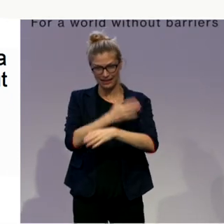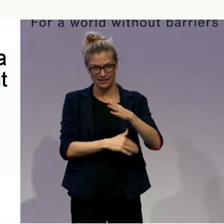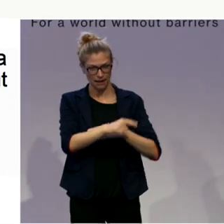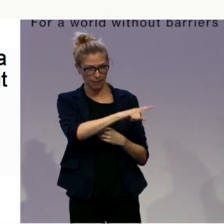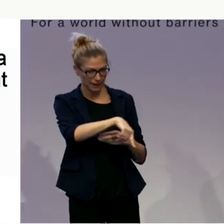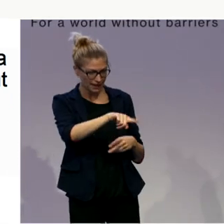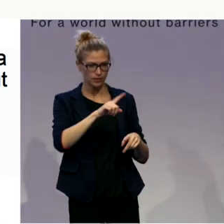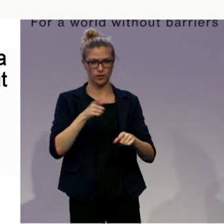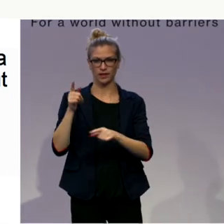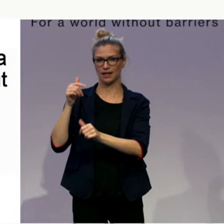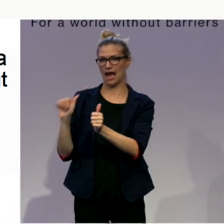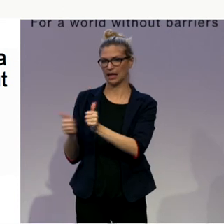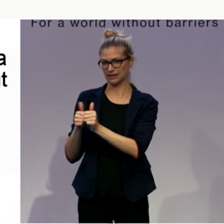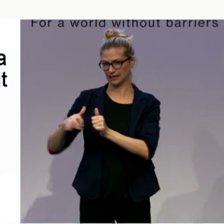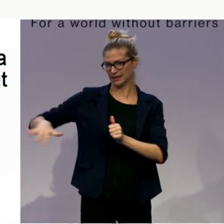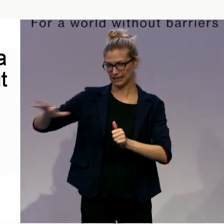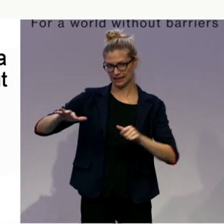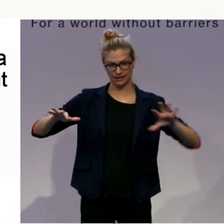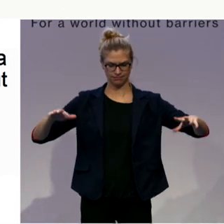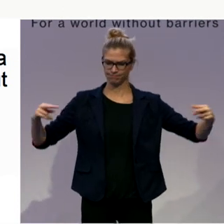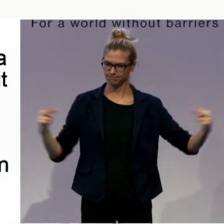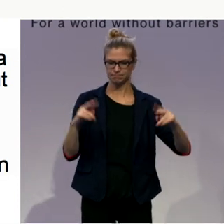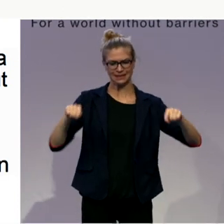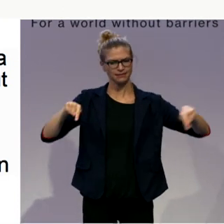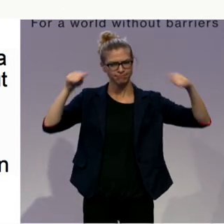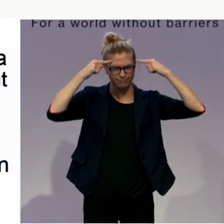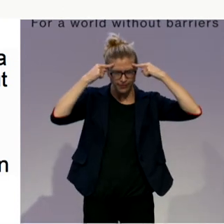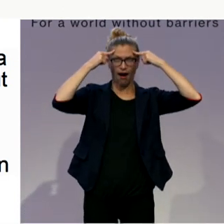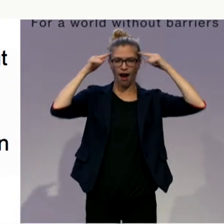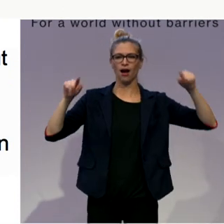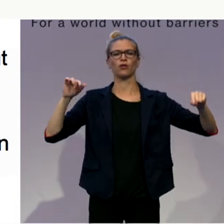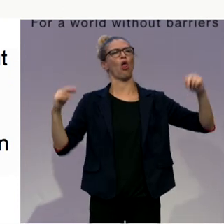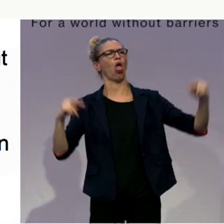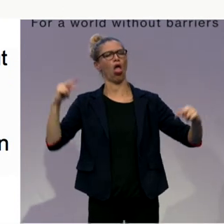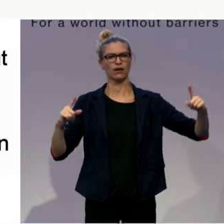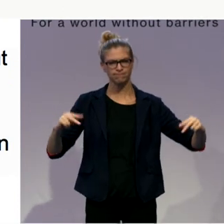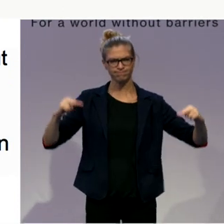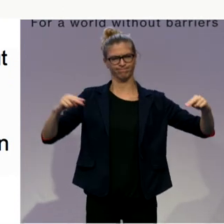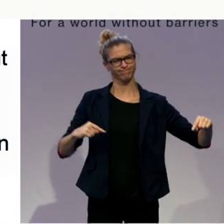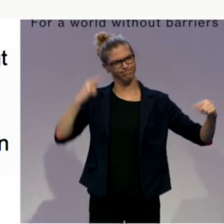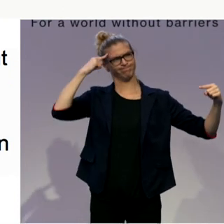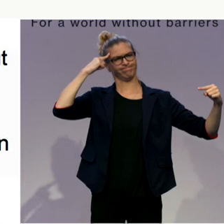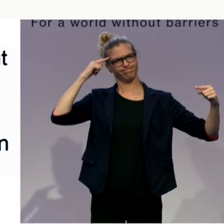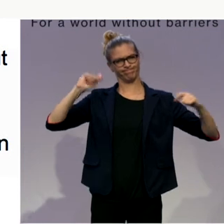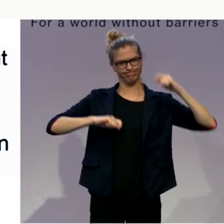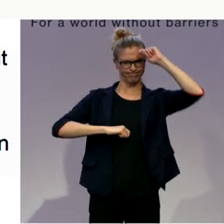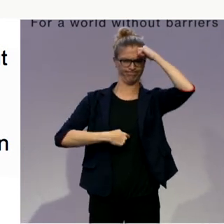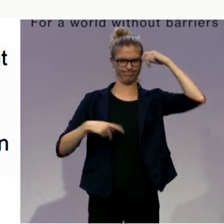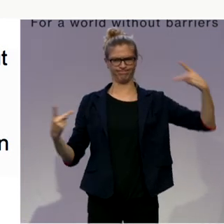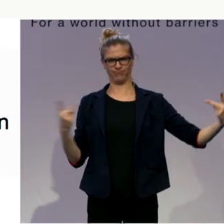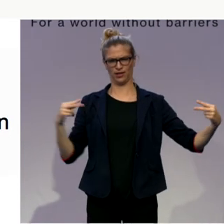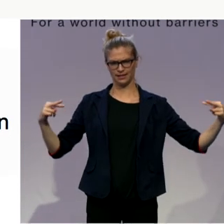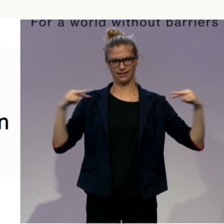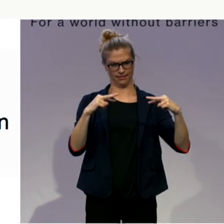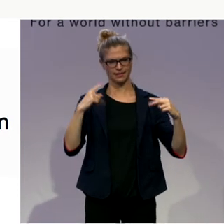as well. And when we talk about inclusion and equality we need to ensure the equal role of every single individual.